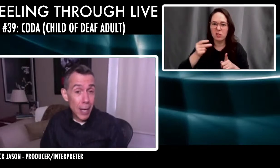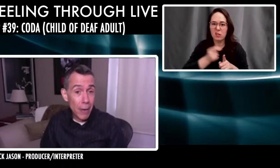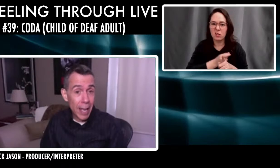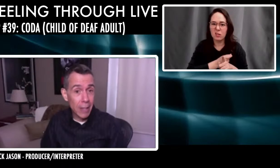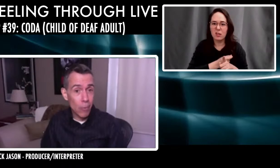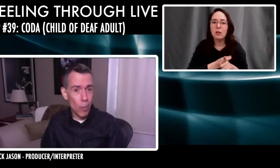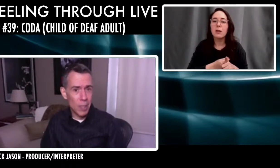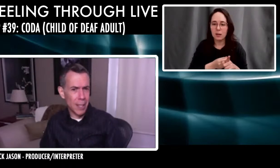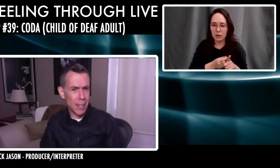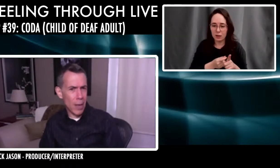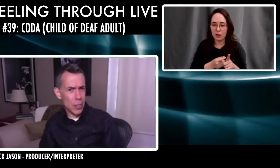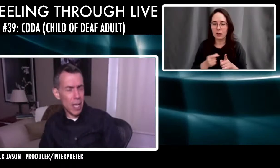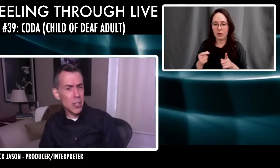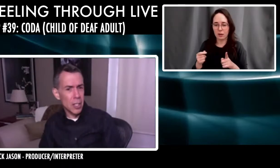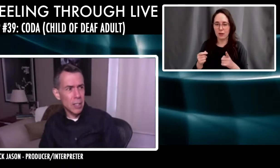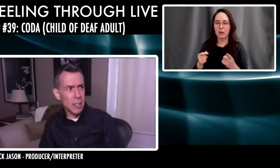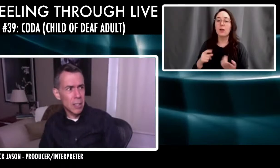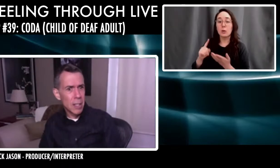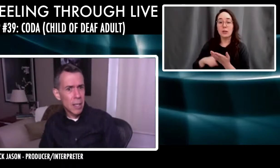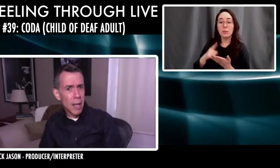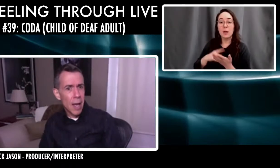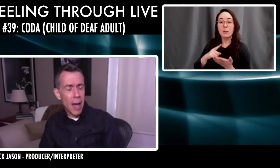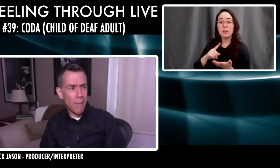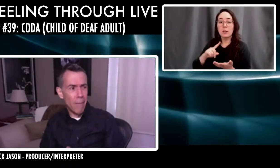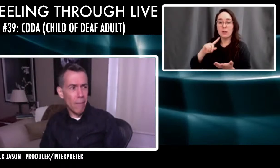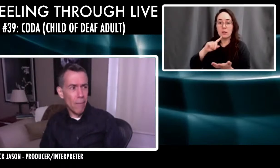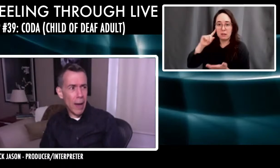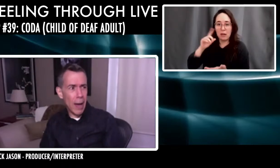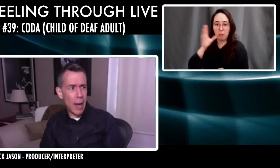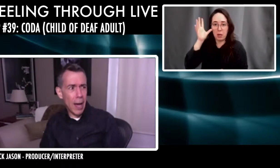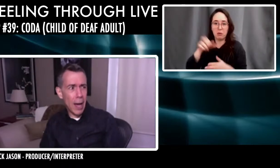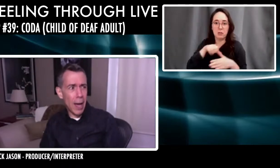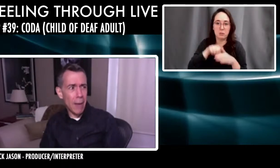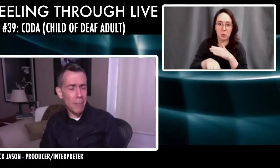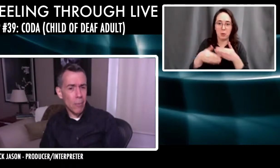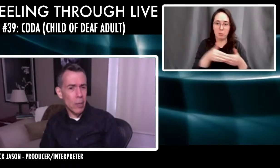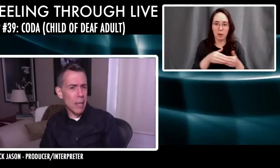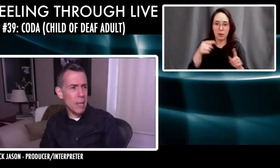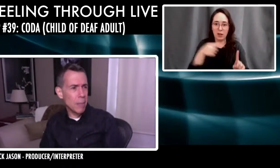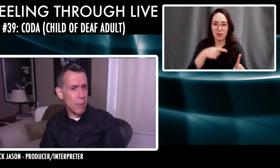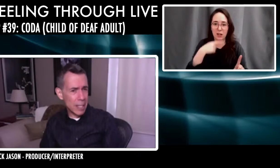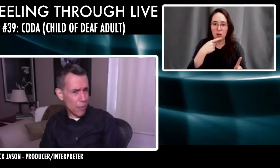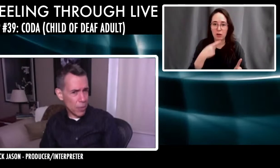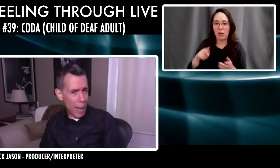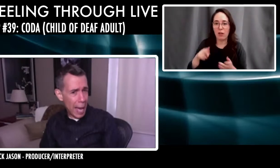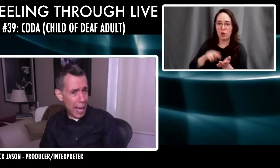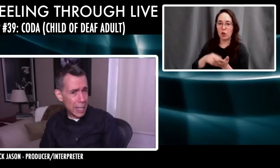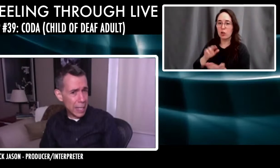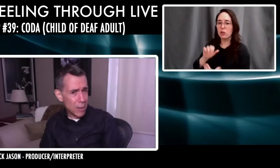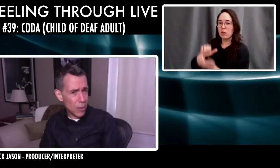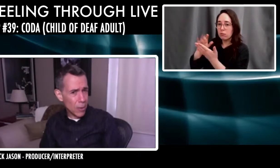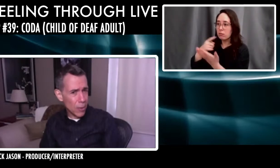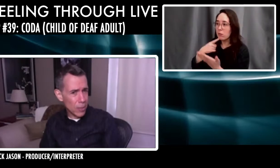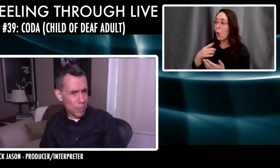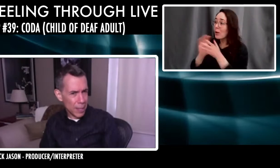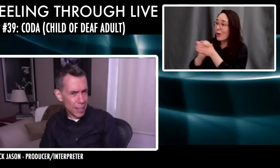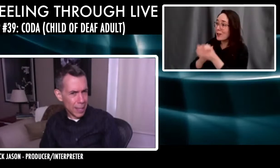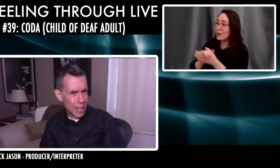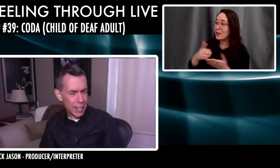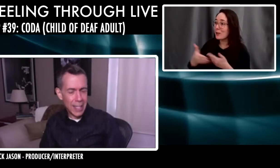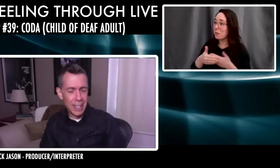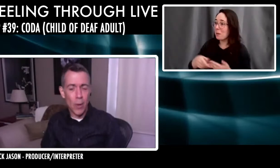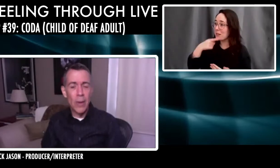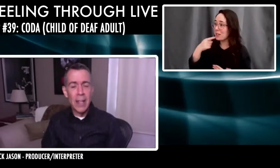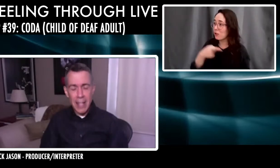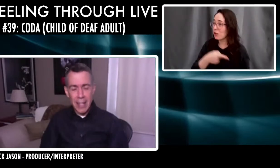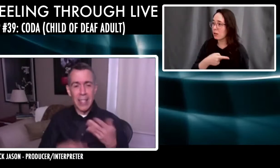baby is hearing. And the woman is like, congratulations. I, I'm, what does that mean? Being deaf is bad or, or something like